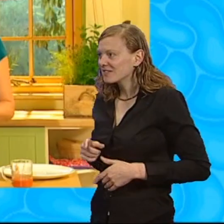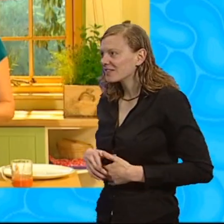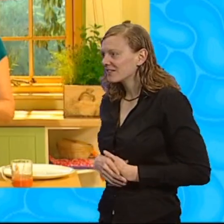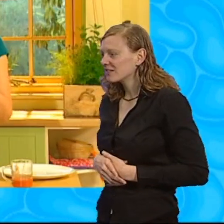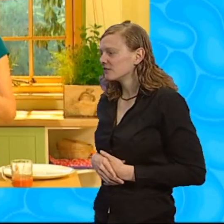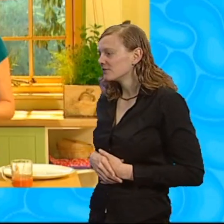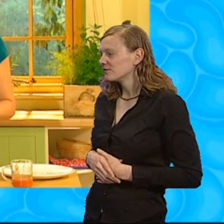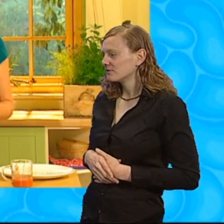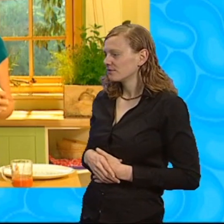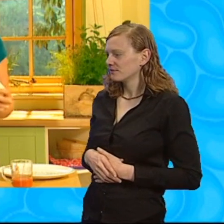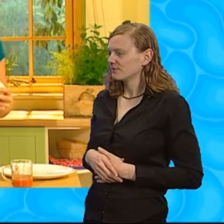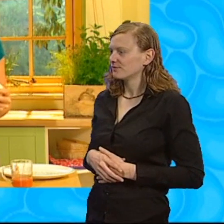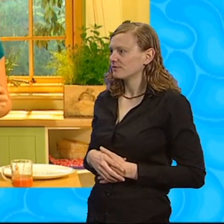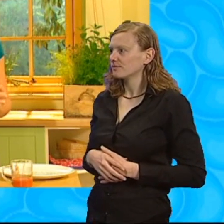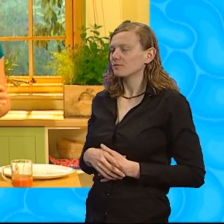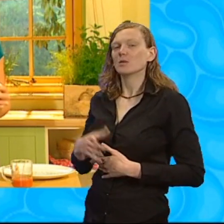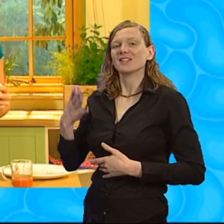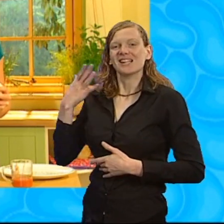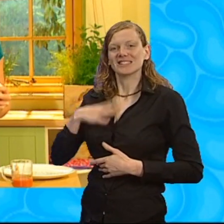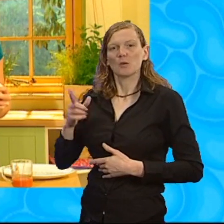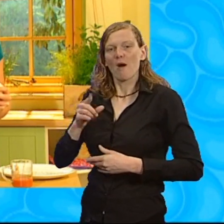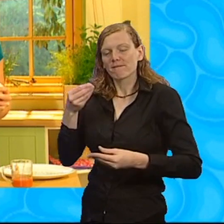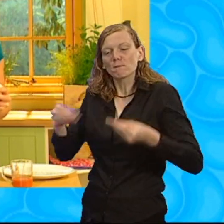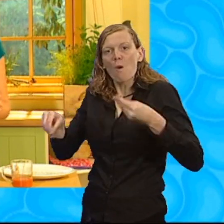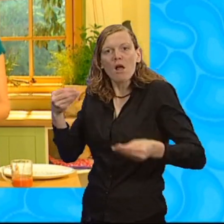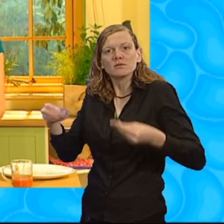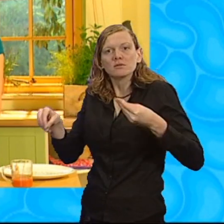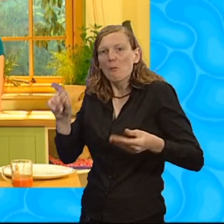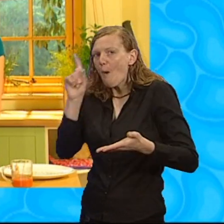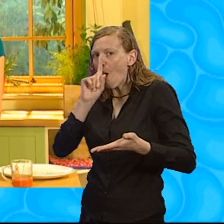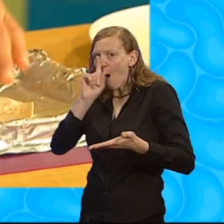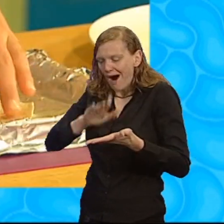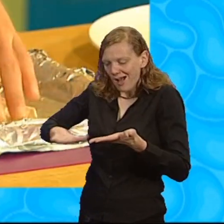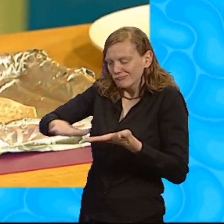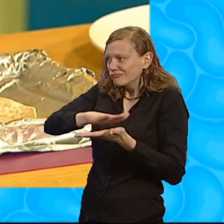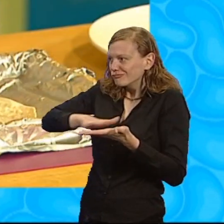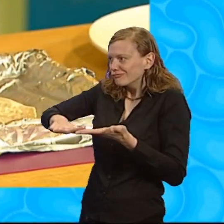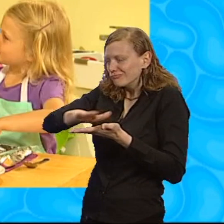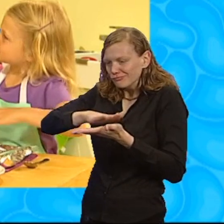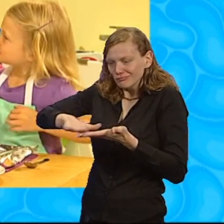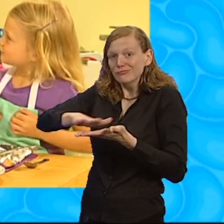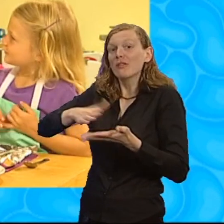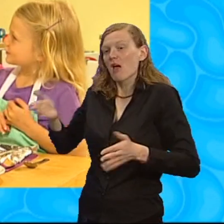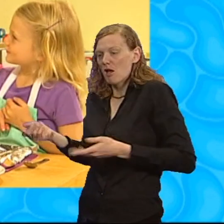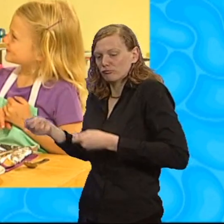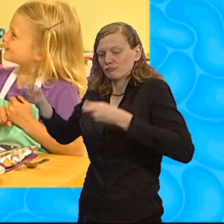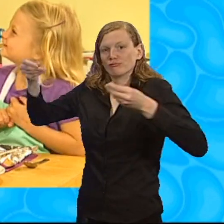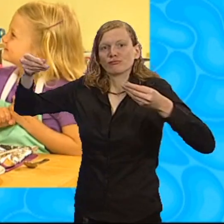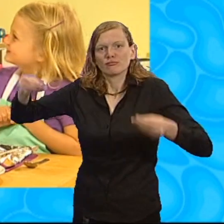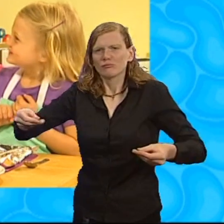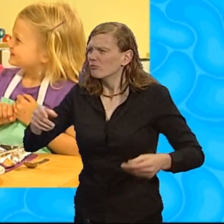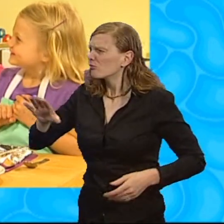Now, we're going to need to put this on top of a piece of oiled tin foil that's on a baking tray. Like that. tin foil.